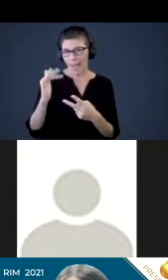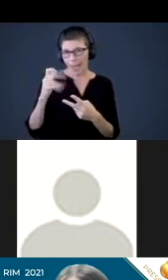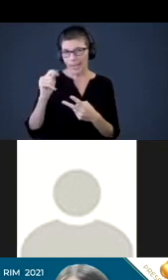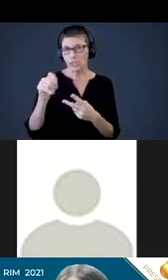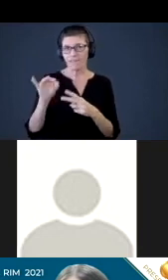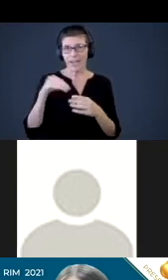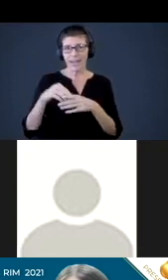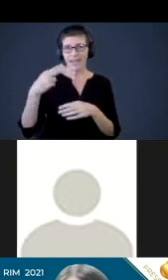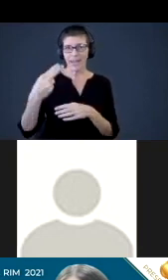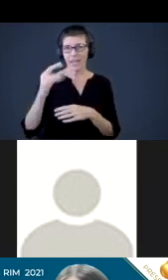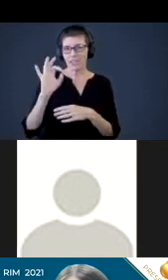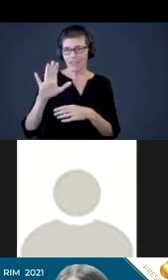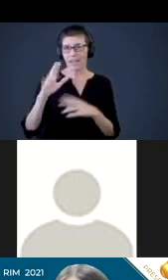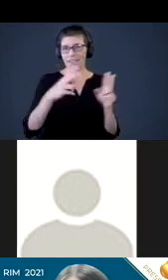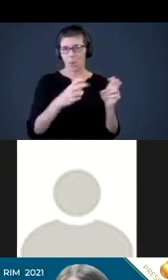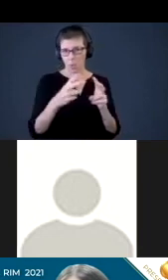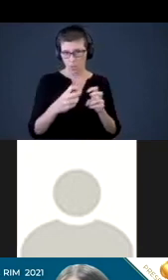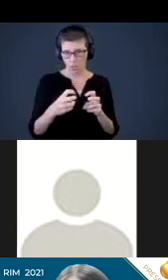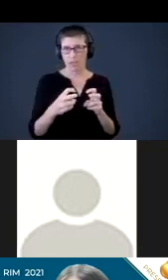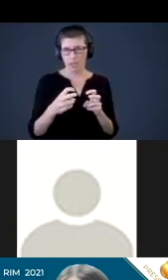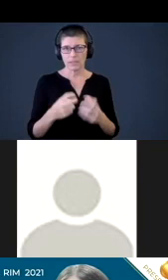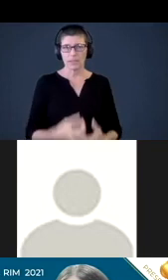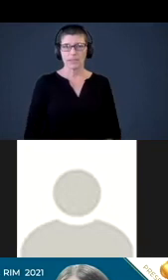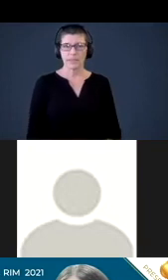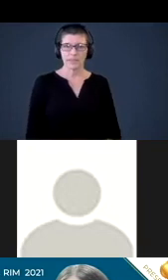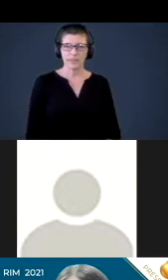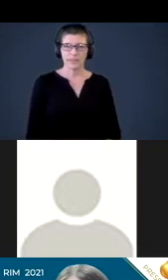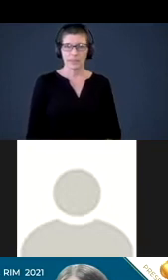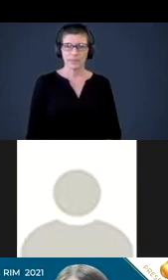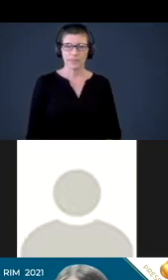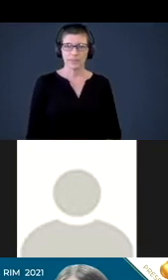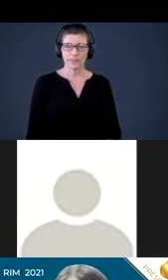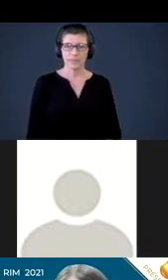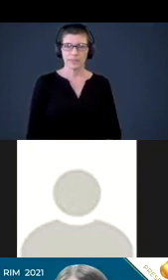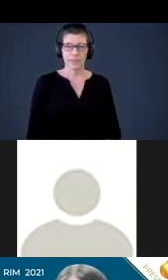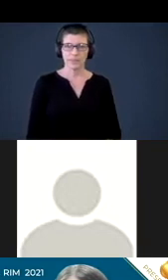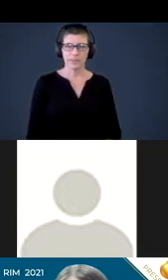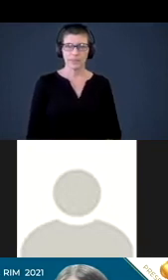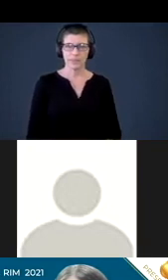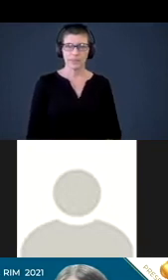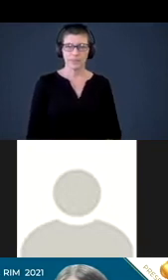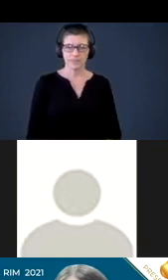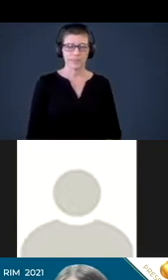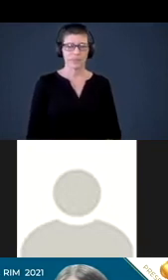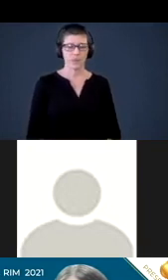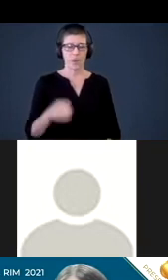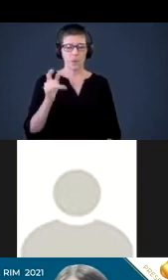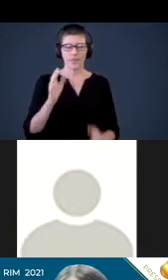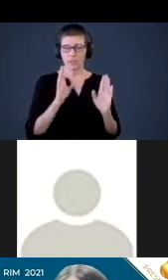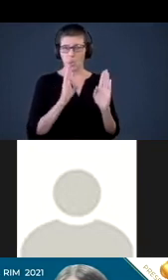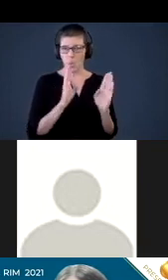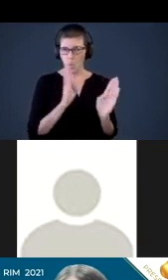our HVAC downloadables here. And so it's organized, and you can quickly